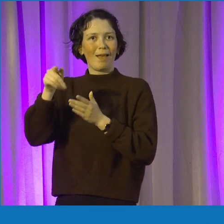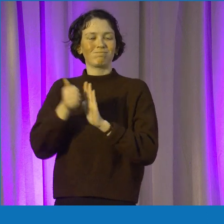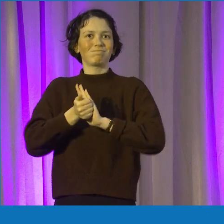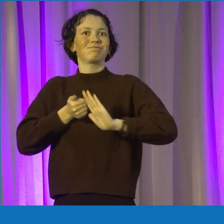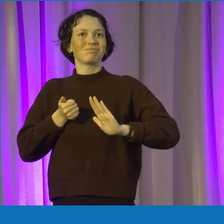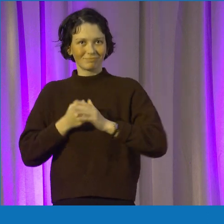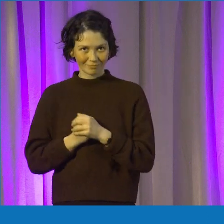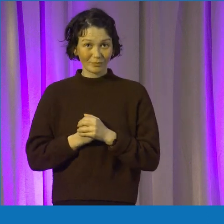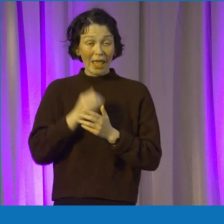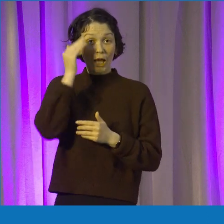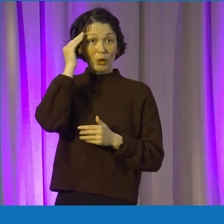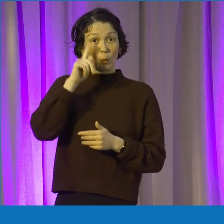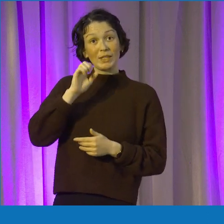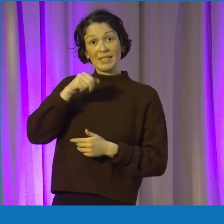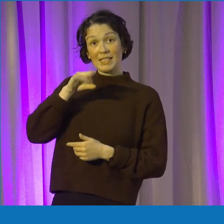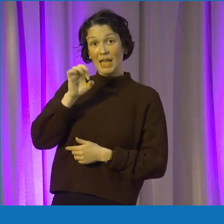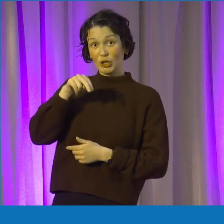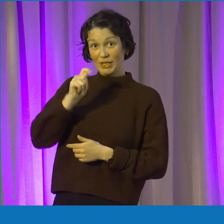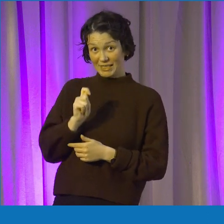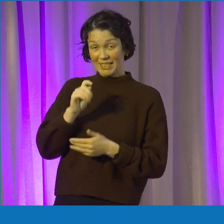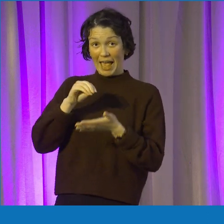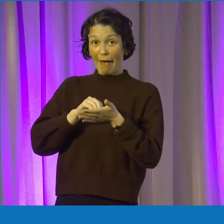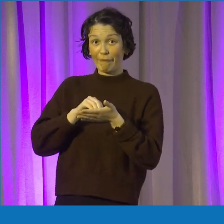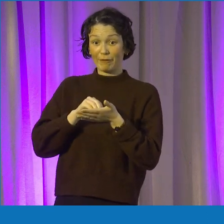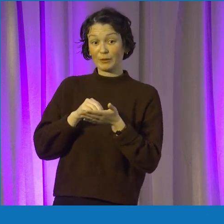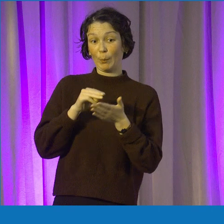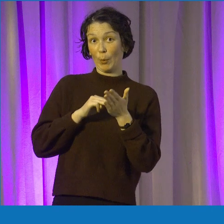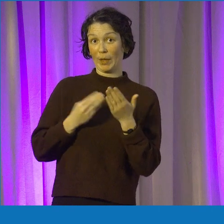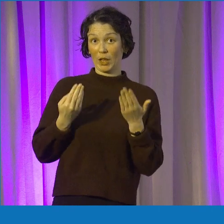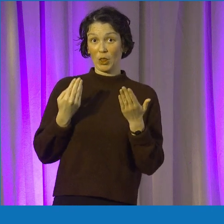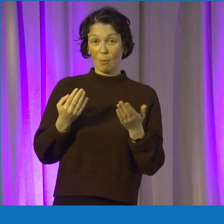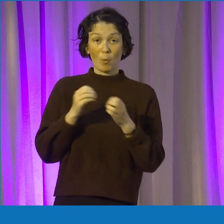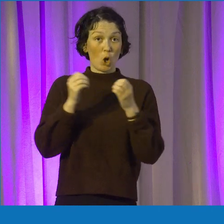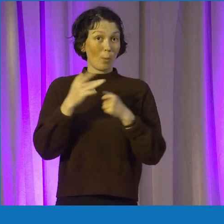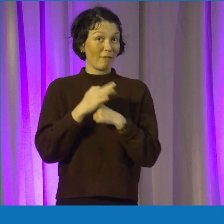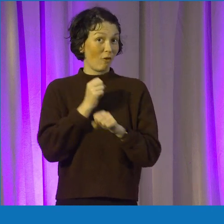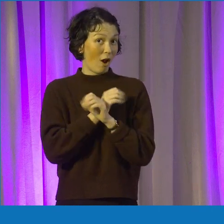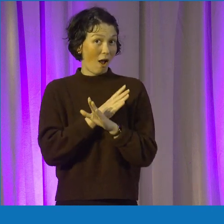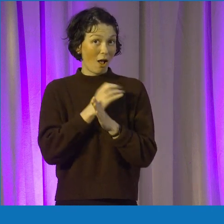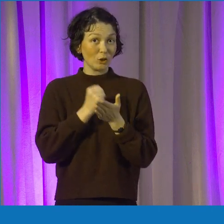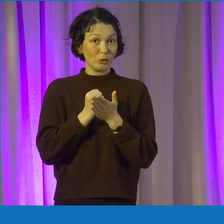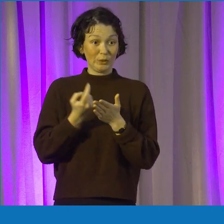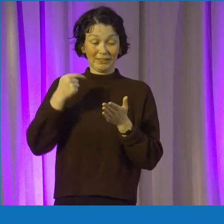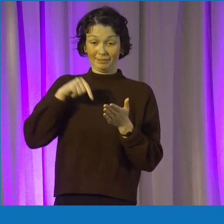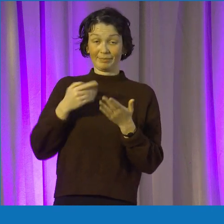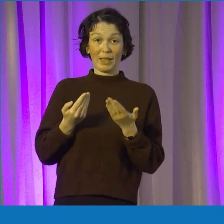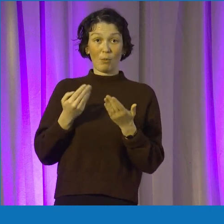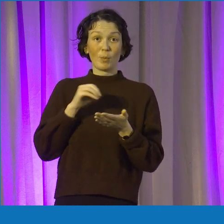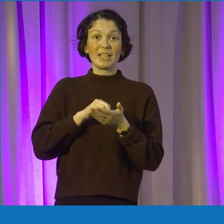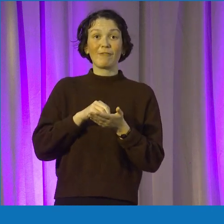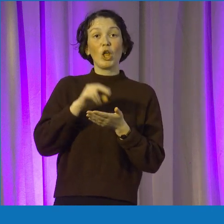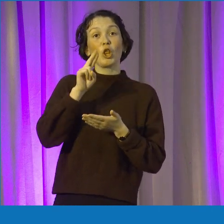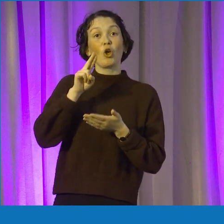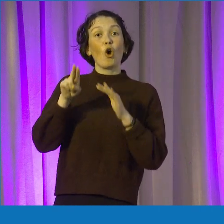that we have that's open for all students in this concept of reaching out across disciplines, we have the undergraduate certificate in innovation entrepreneurship.